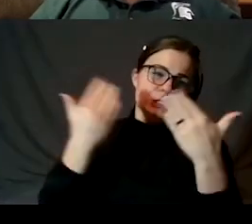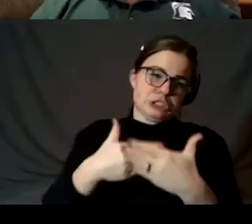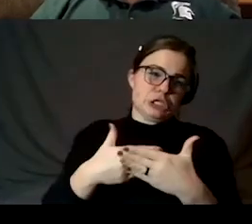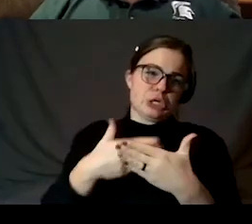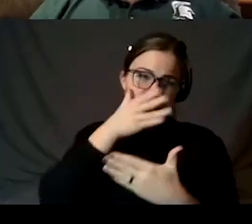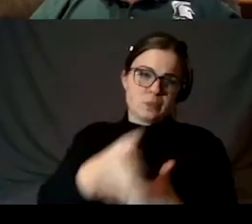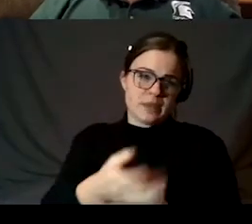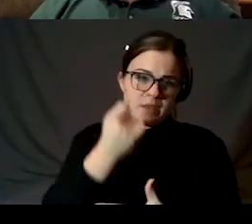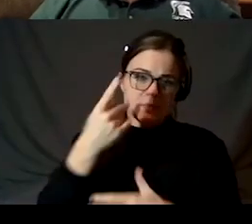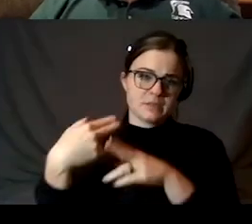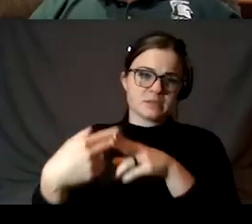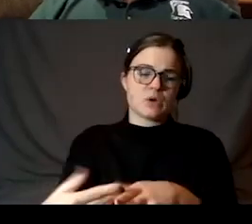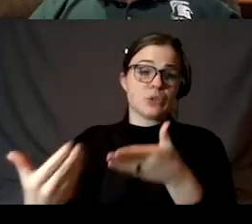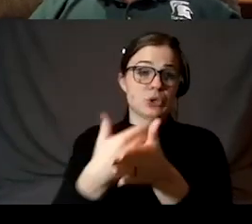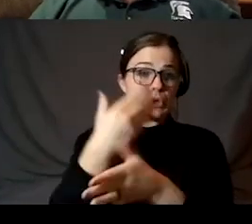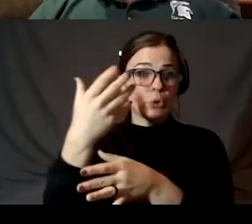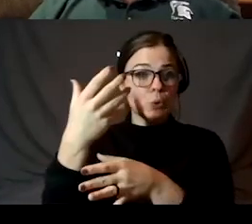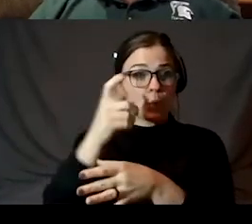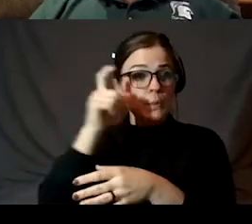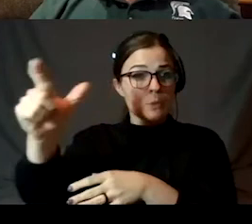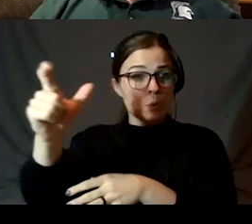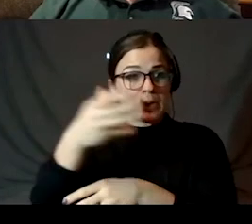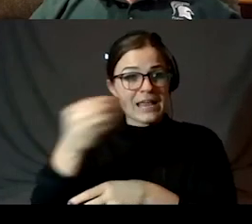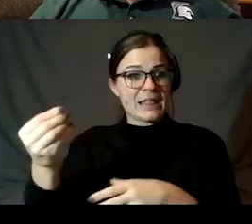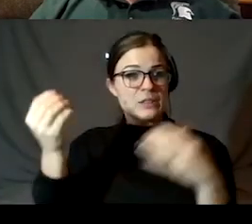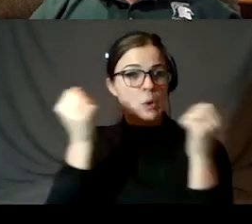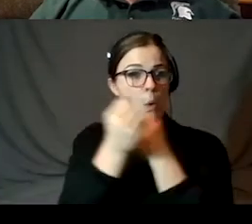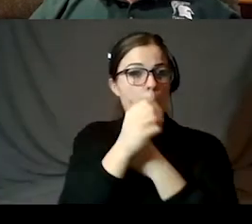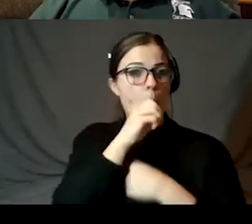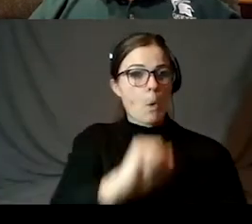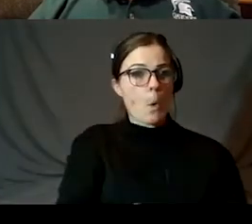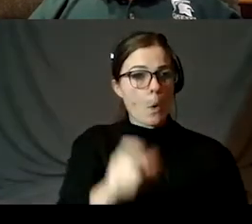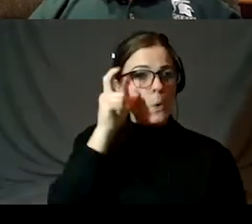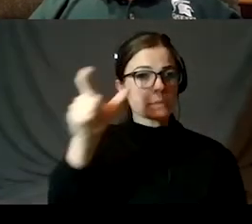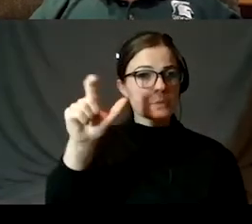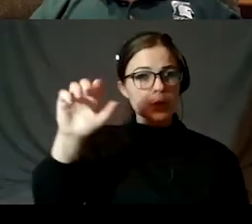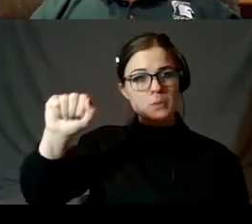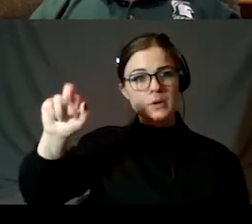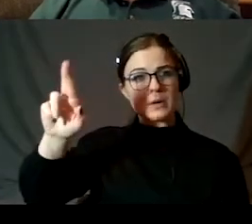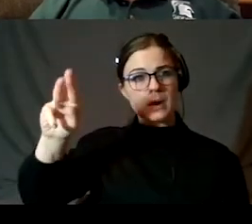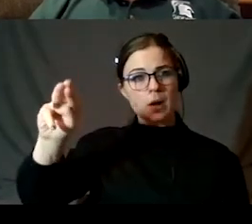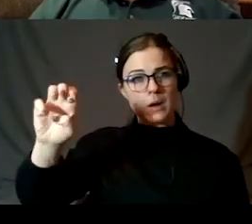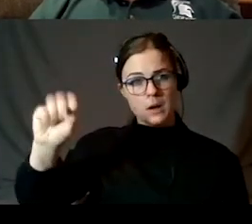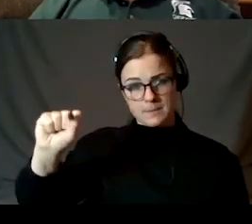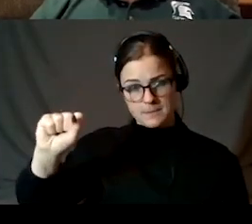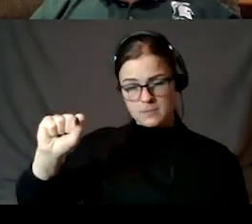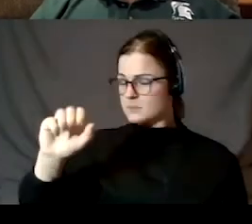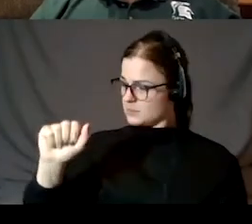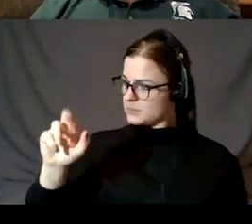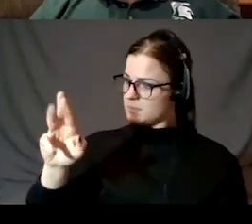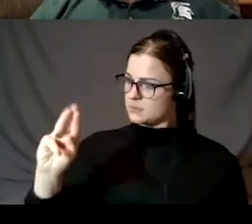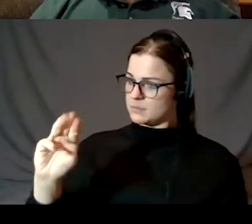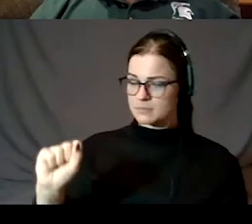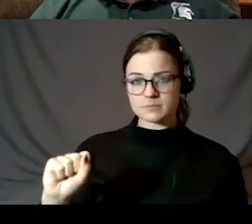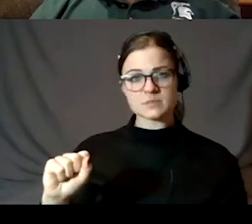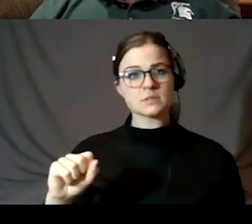This is often called the new moon in the old moon's arms. So we've talked about the light side and the dark side. But what about